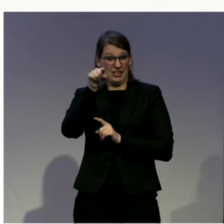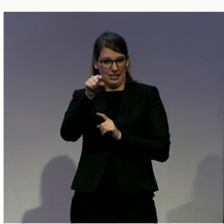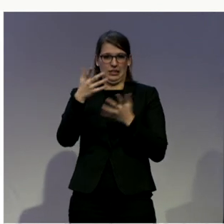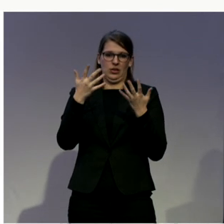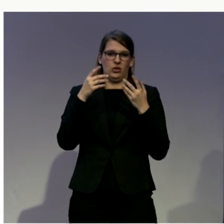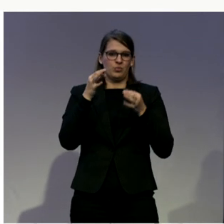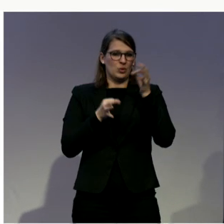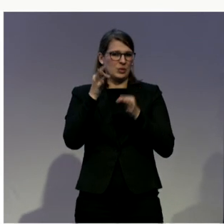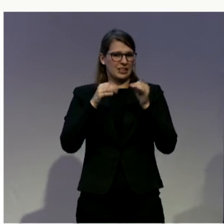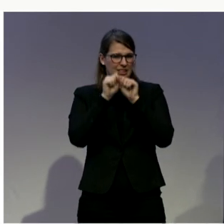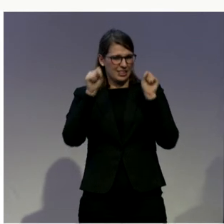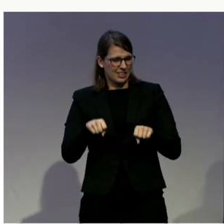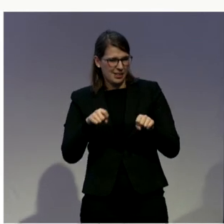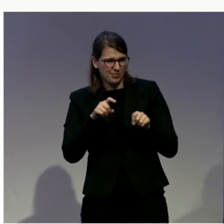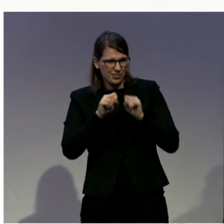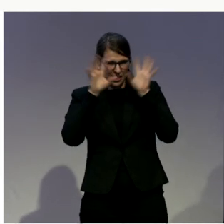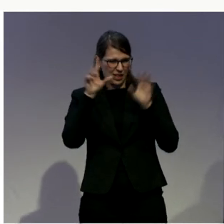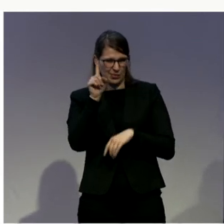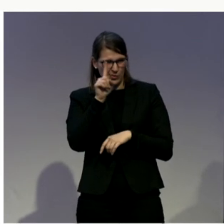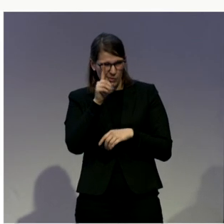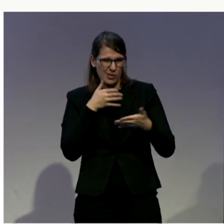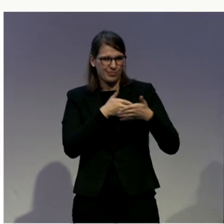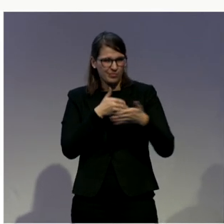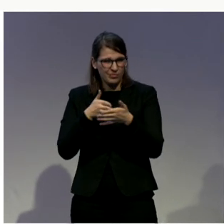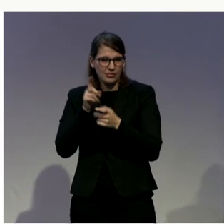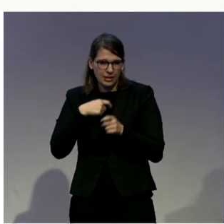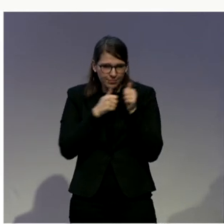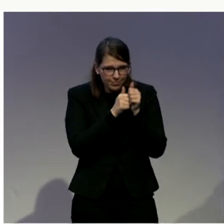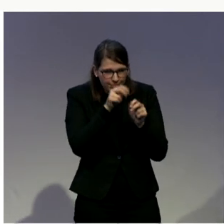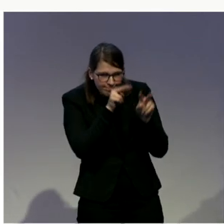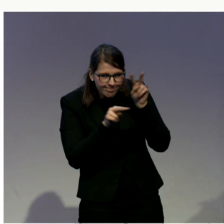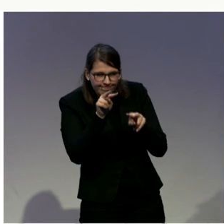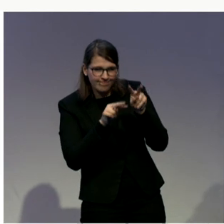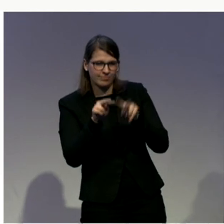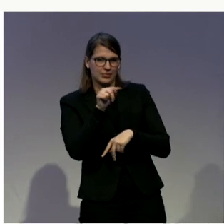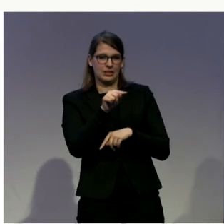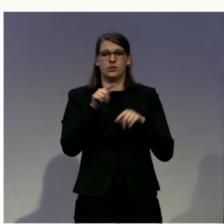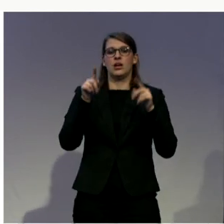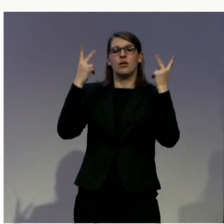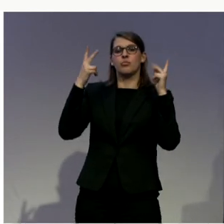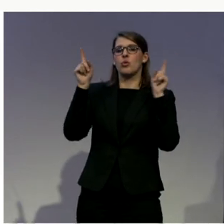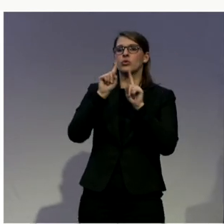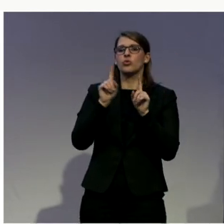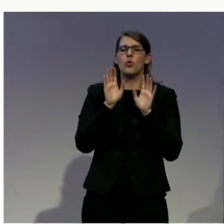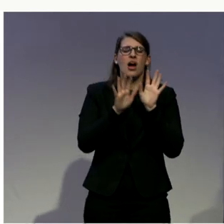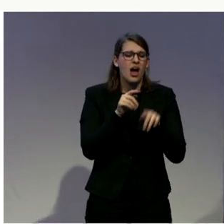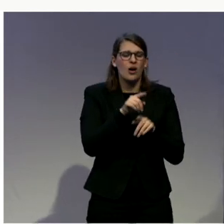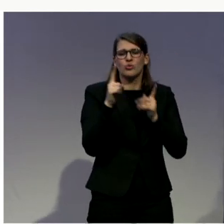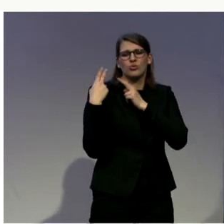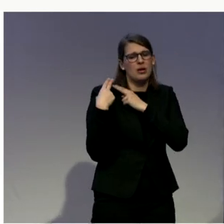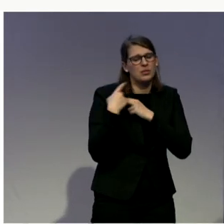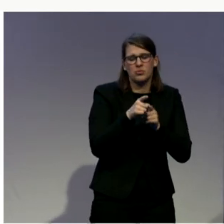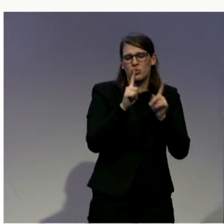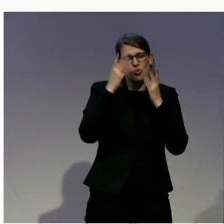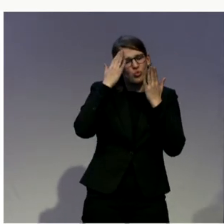time not diminish responsibility across the board because we know that can have consequences in other parts of civil